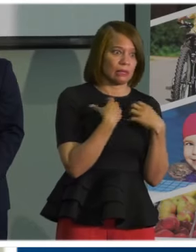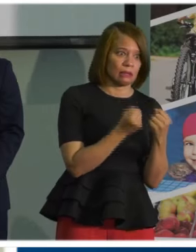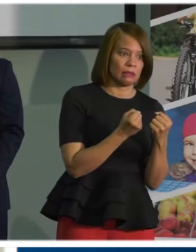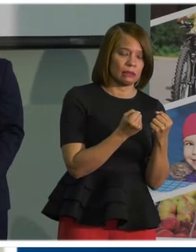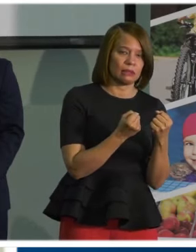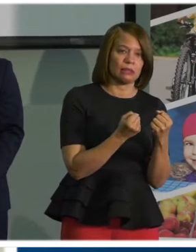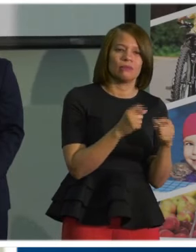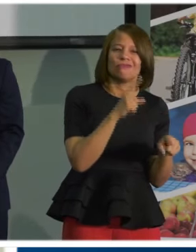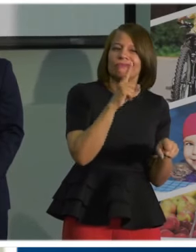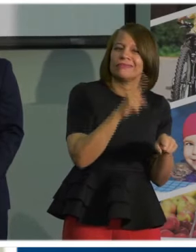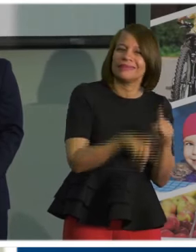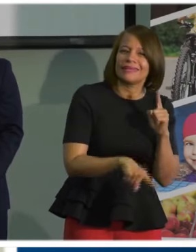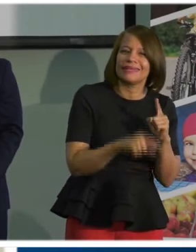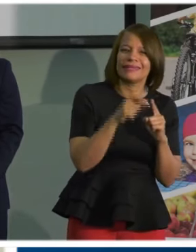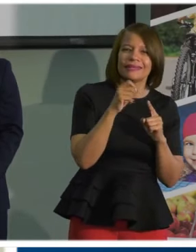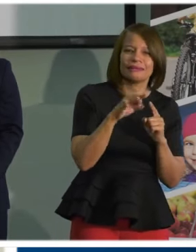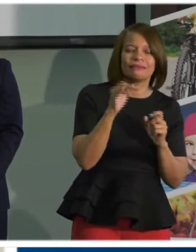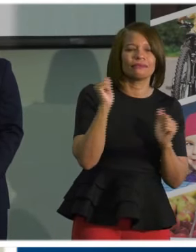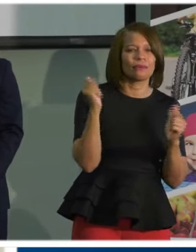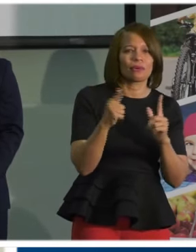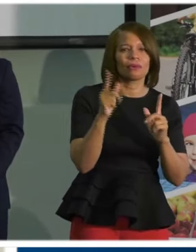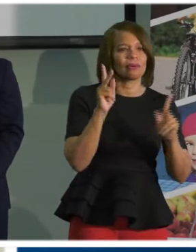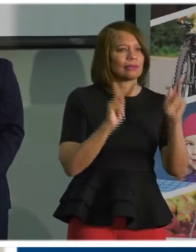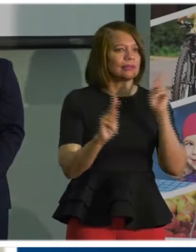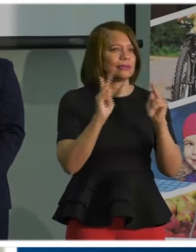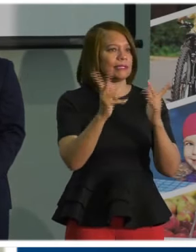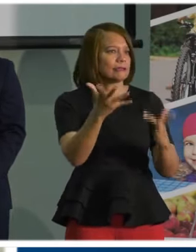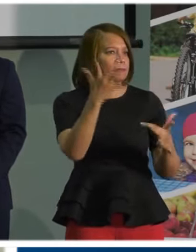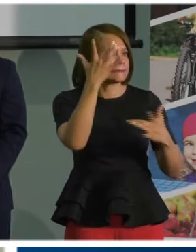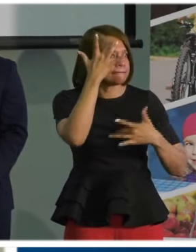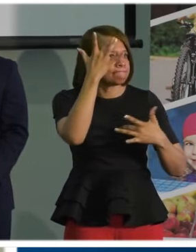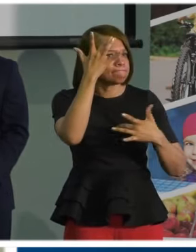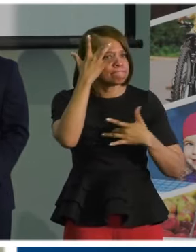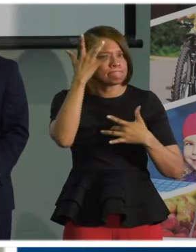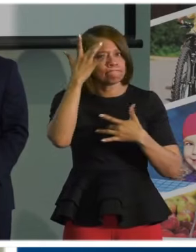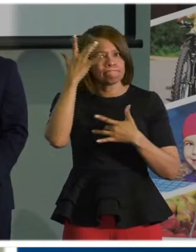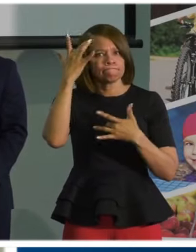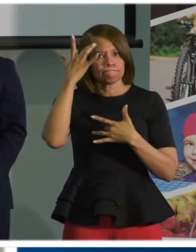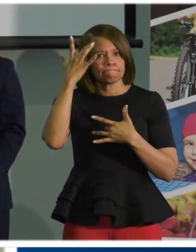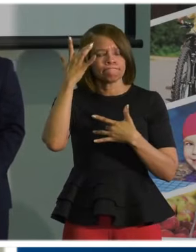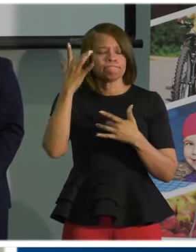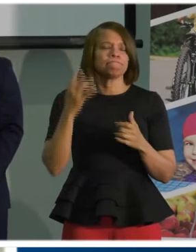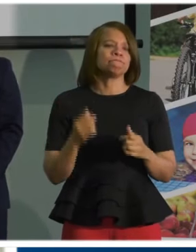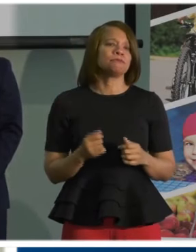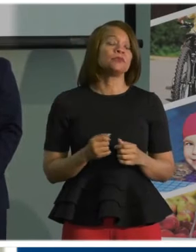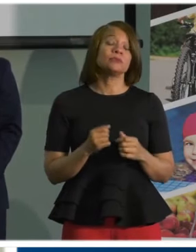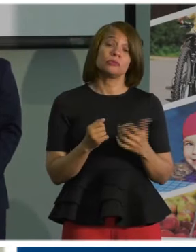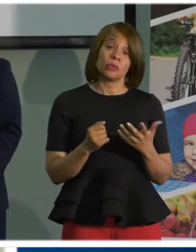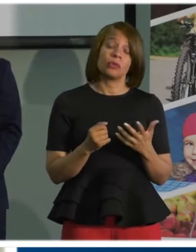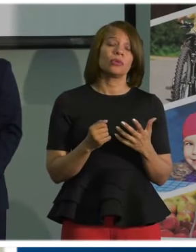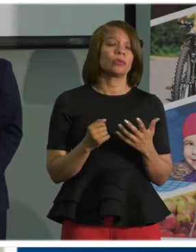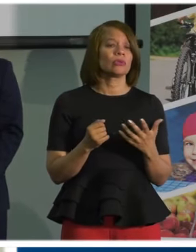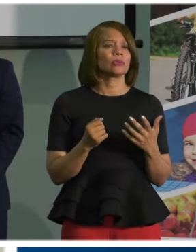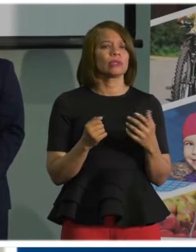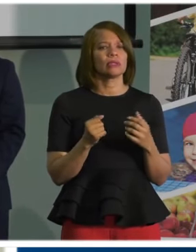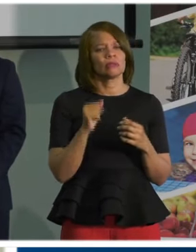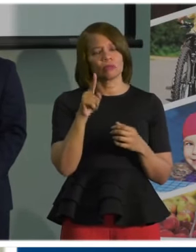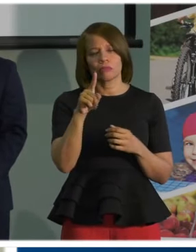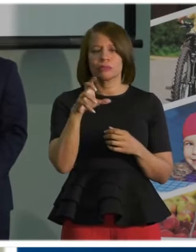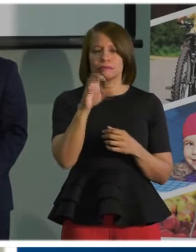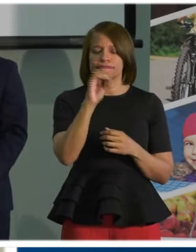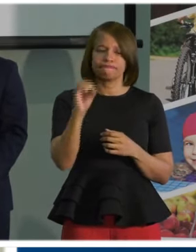all of our fellow citizens are not healthy, and if we're not healthy ourselves. And so we 100%